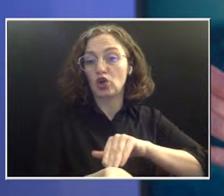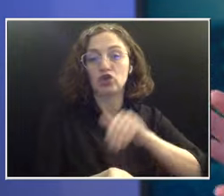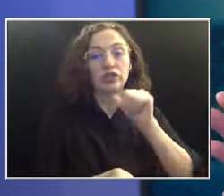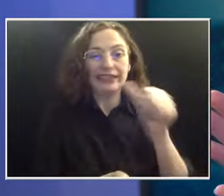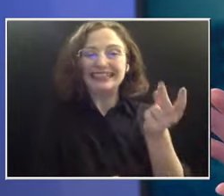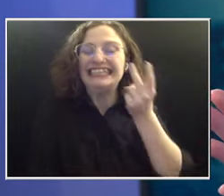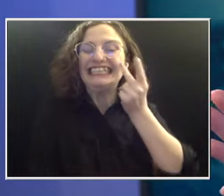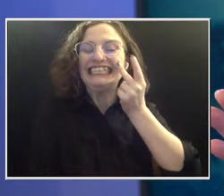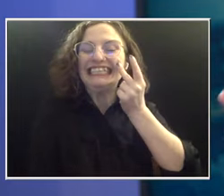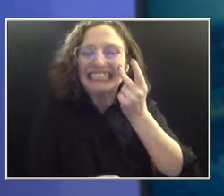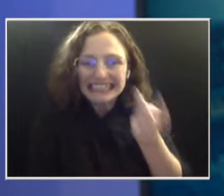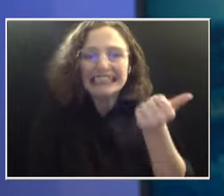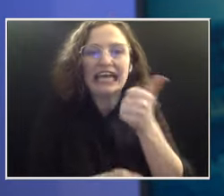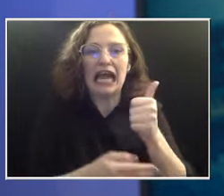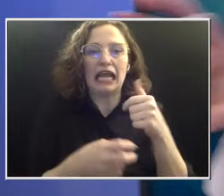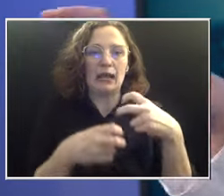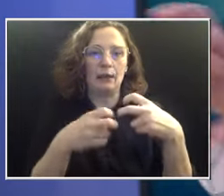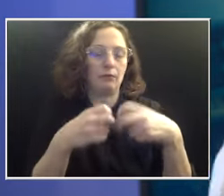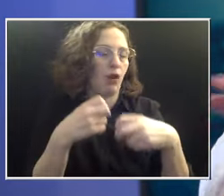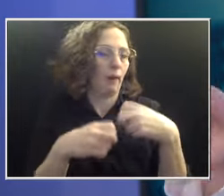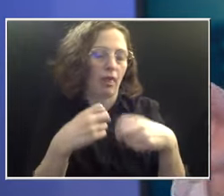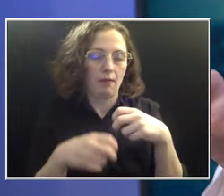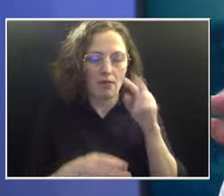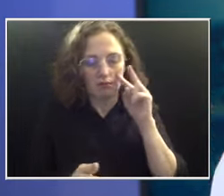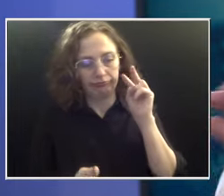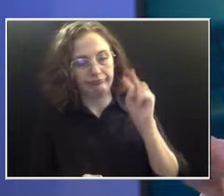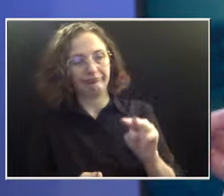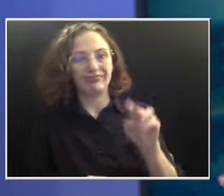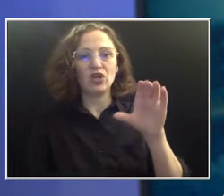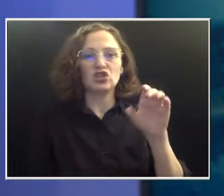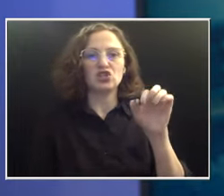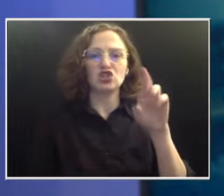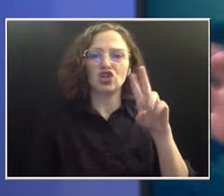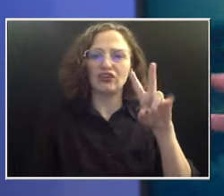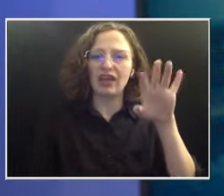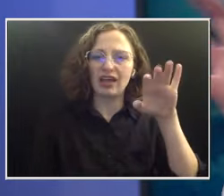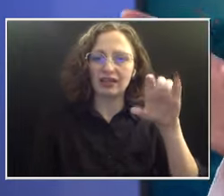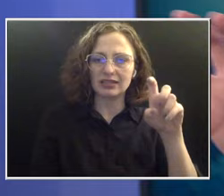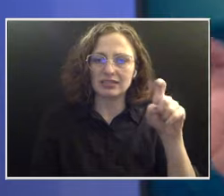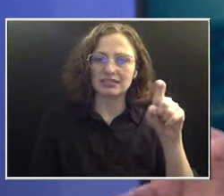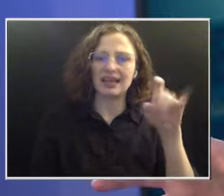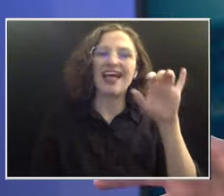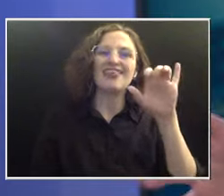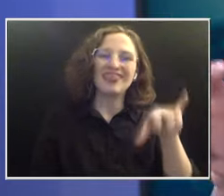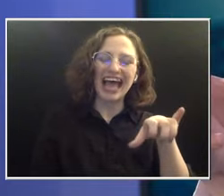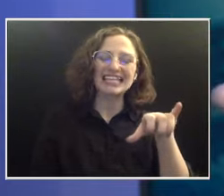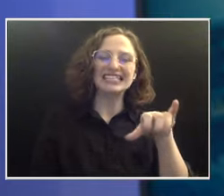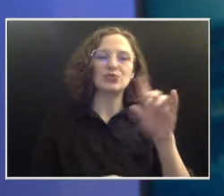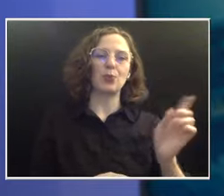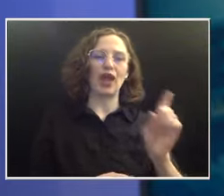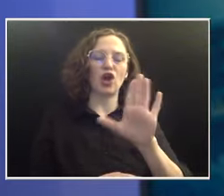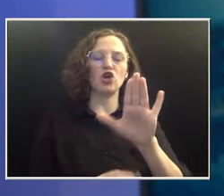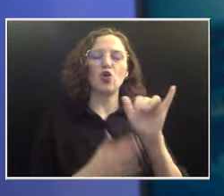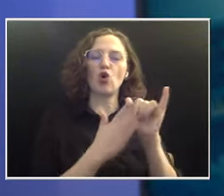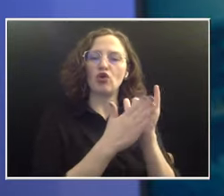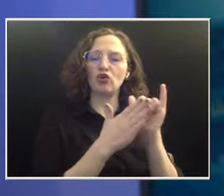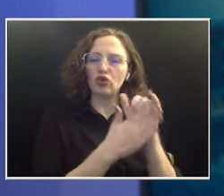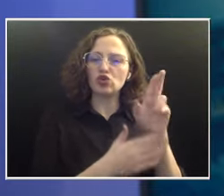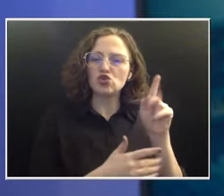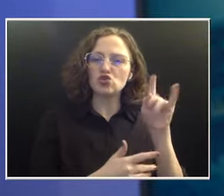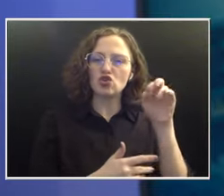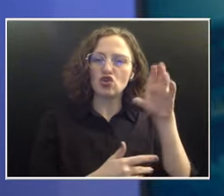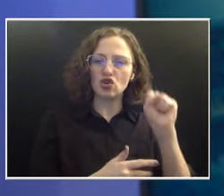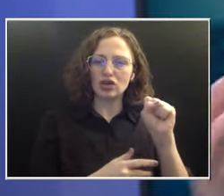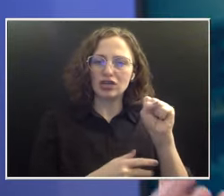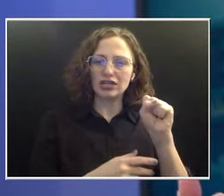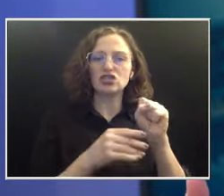opening to your uterus. They're not like two distinct organs, your uterus and cervix. Even though we talk about them separately, they're really like one